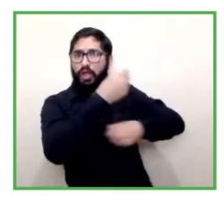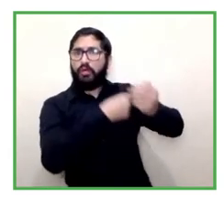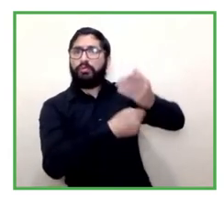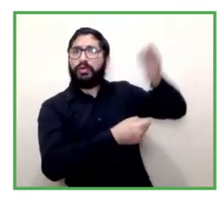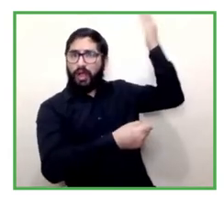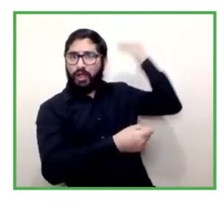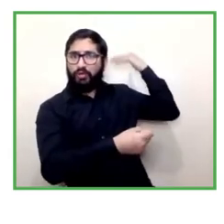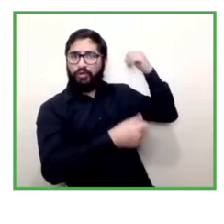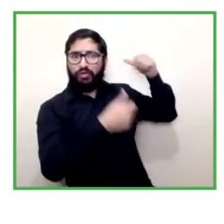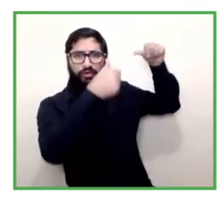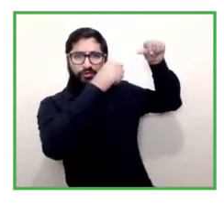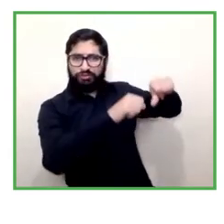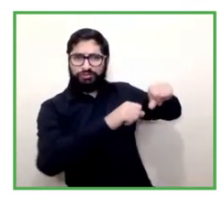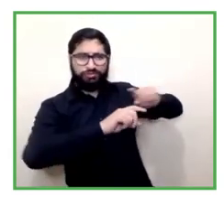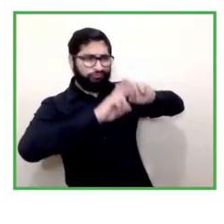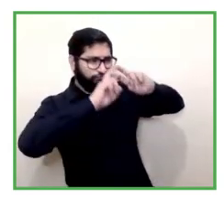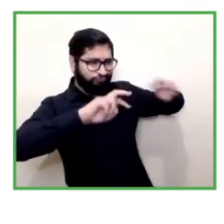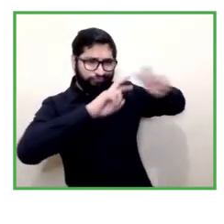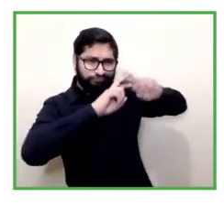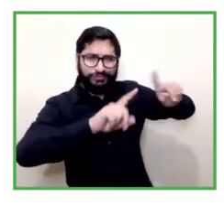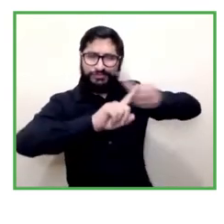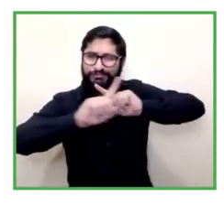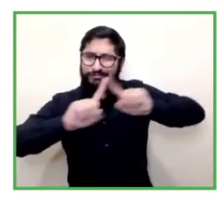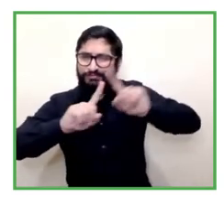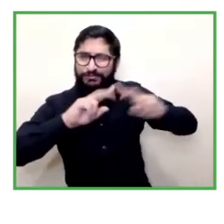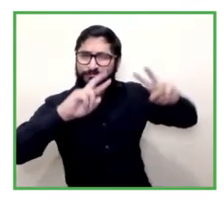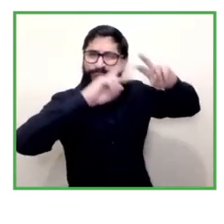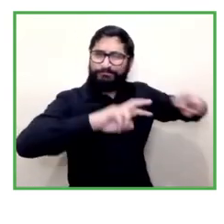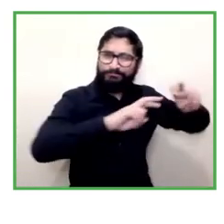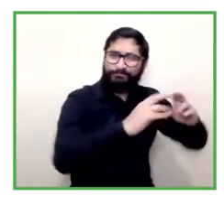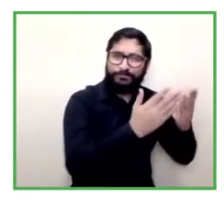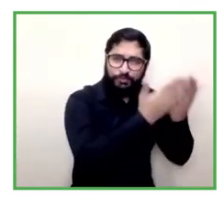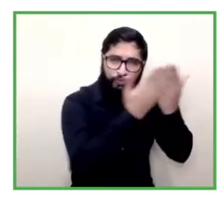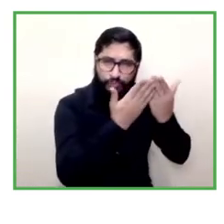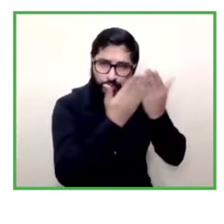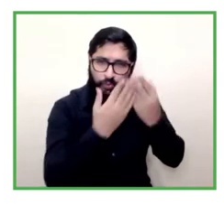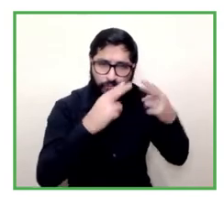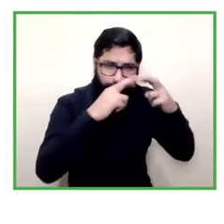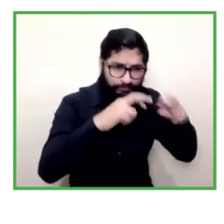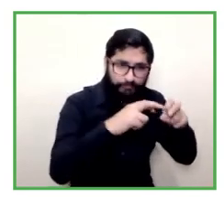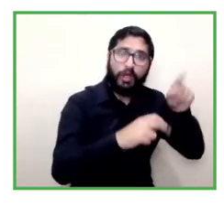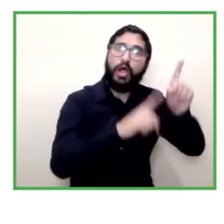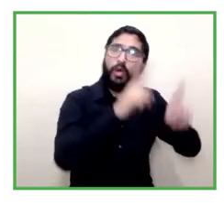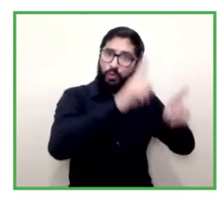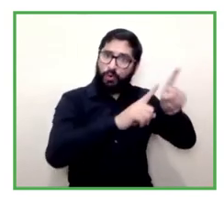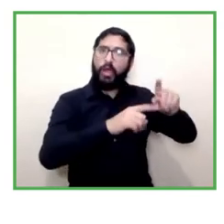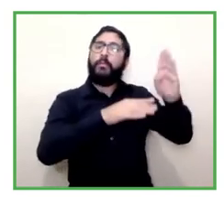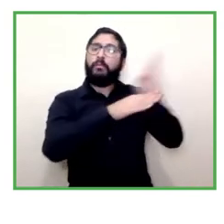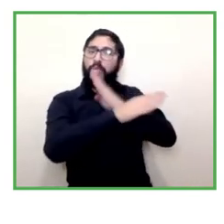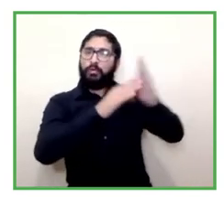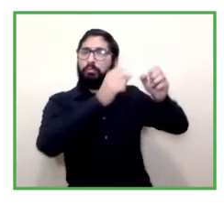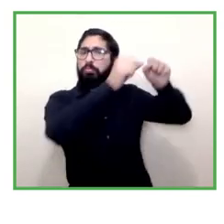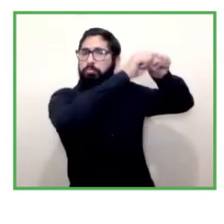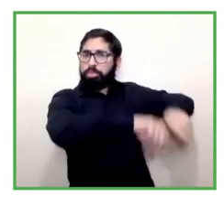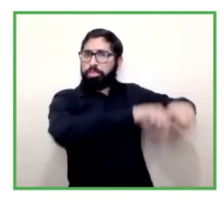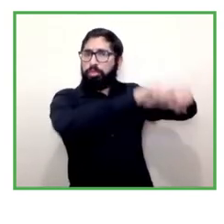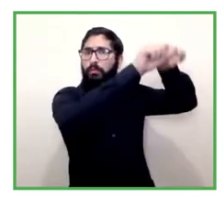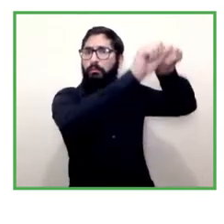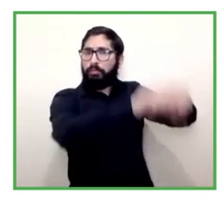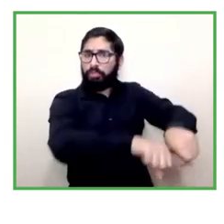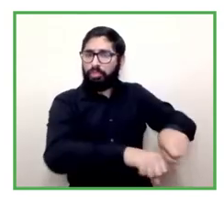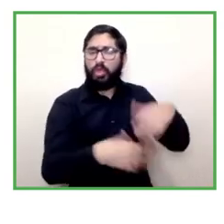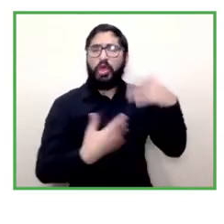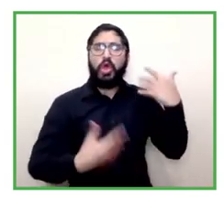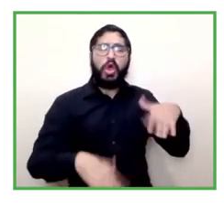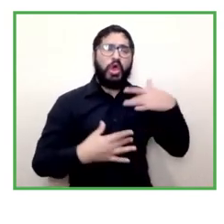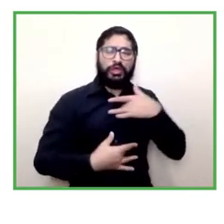the last year we had several surveys showing employment specifically for people with disabilities that